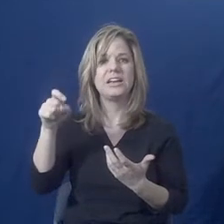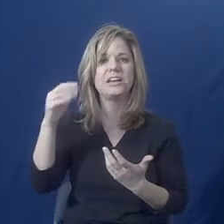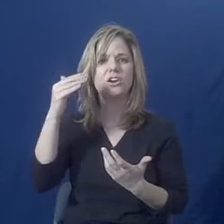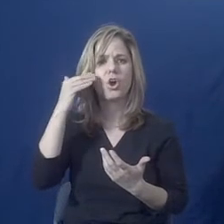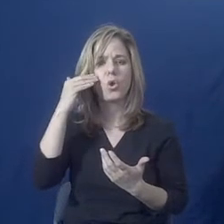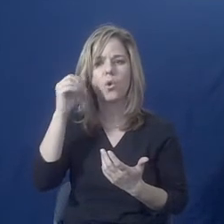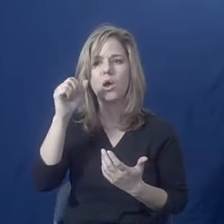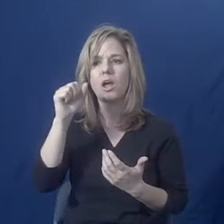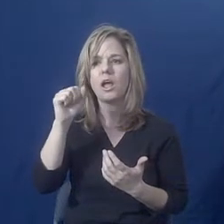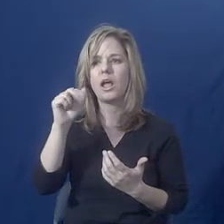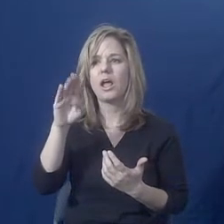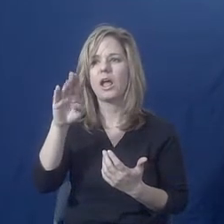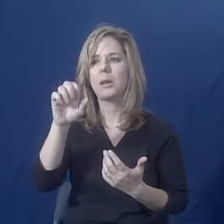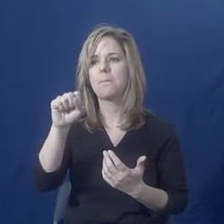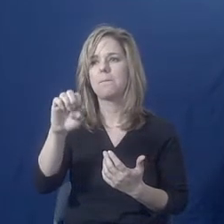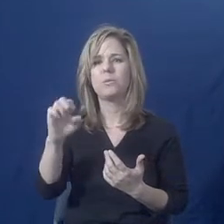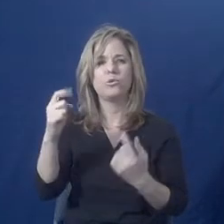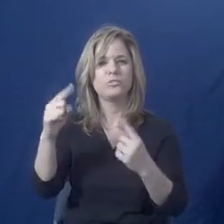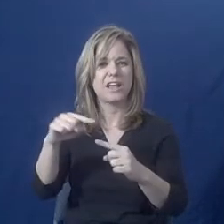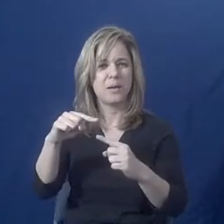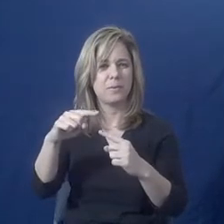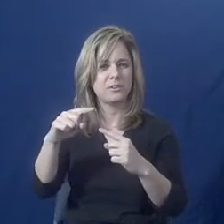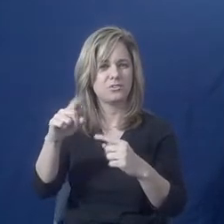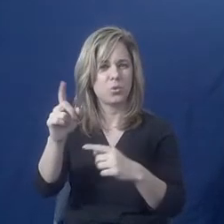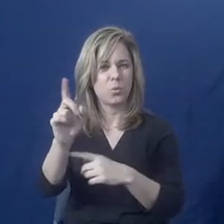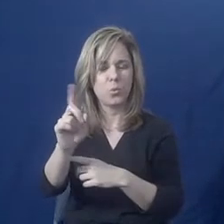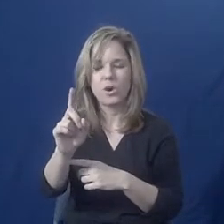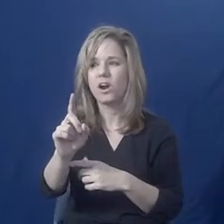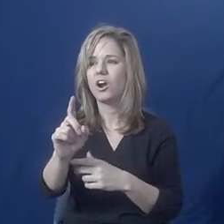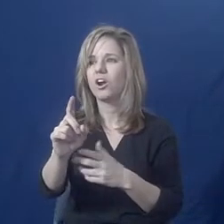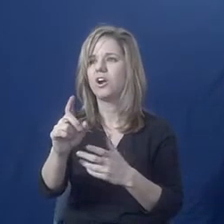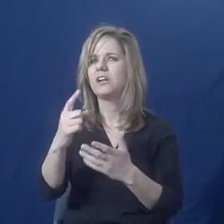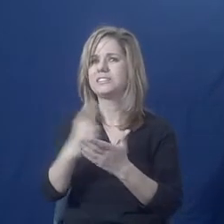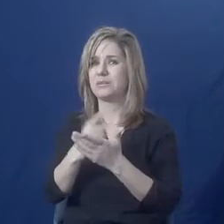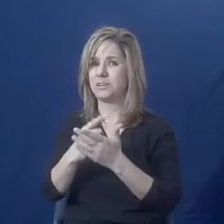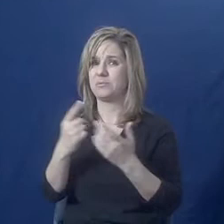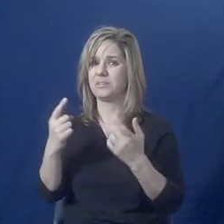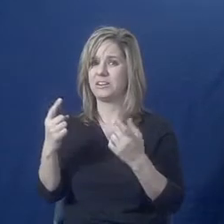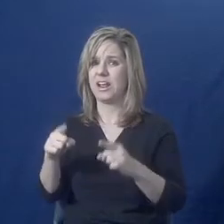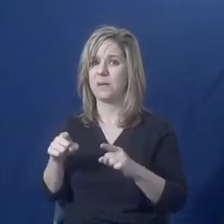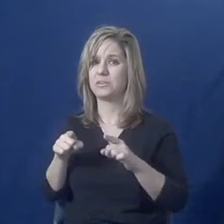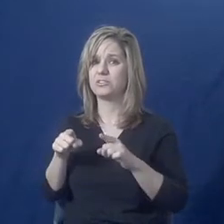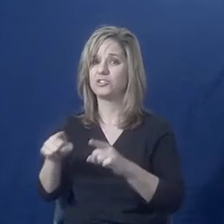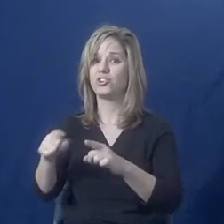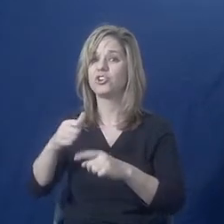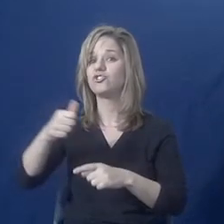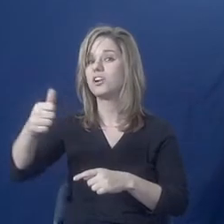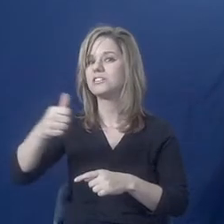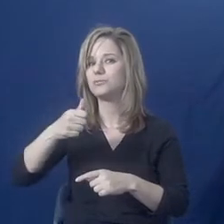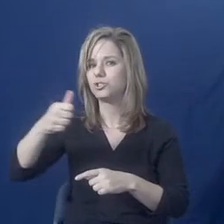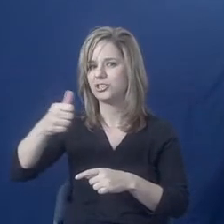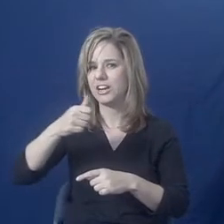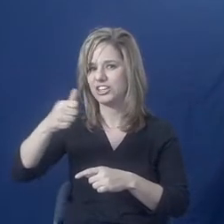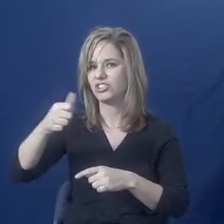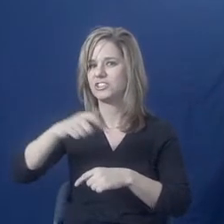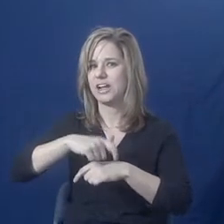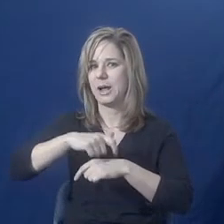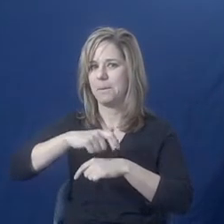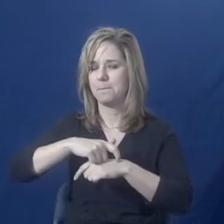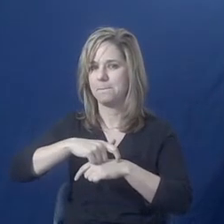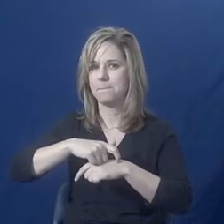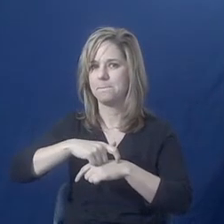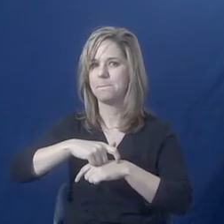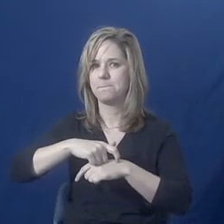how you might be able to safety plan around that. We see sometimes that abuse takes place during transportation between facilities.